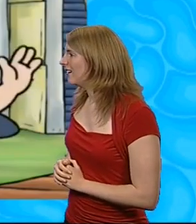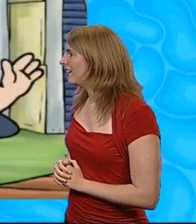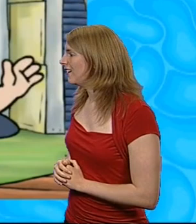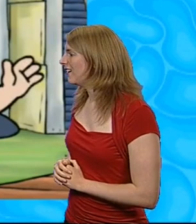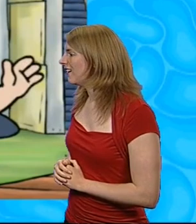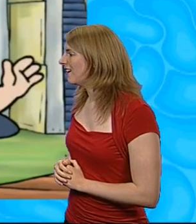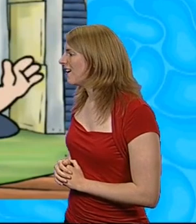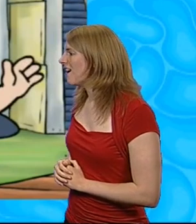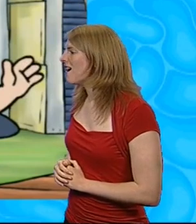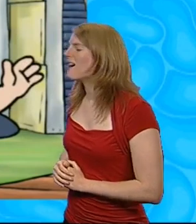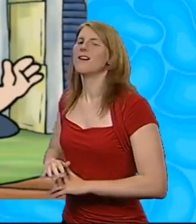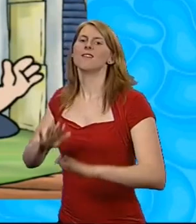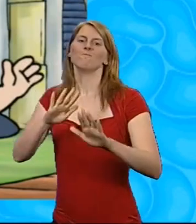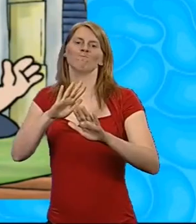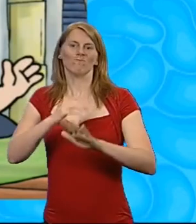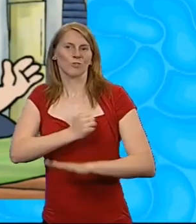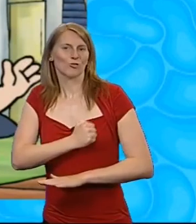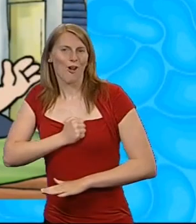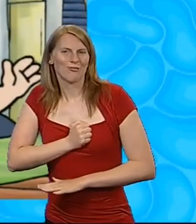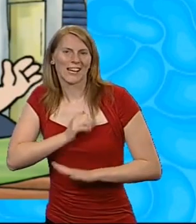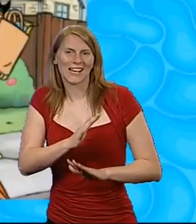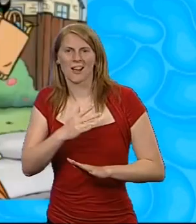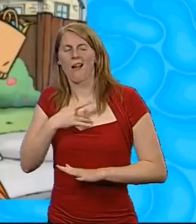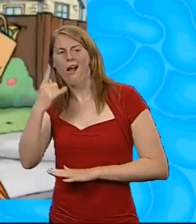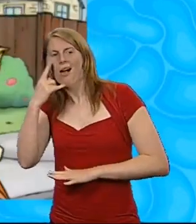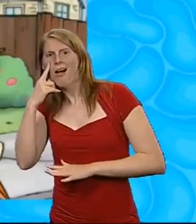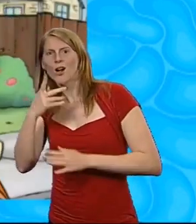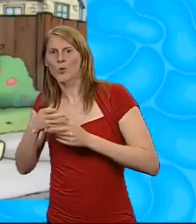Sorry, Jetta. We were just testing the new kite I'd made.